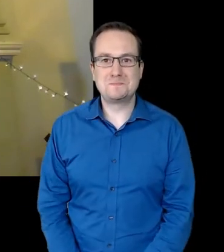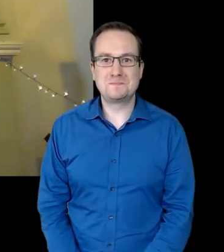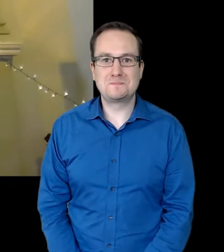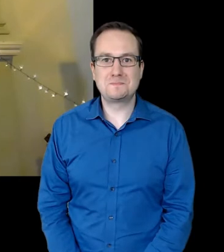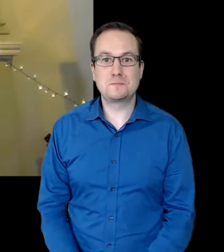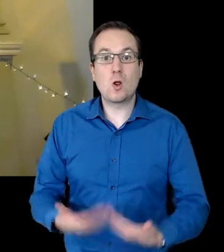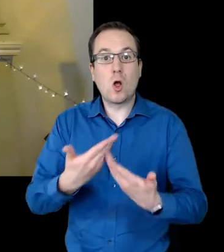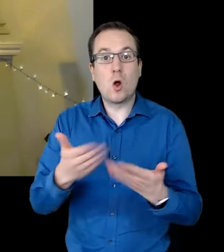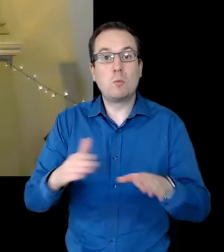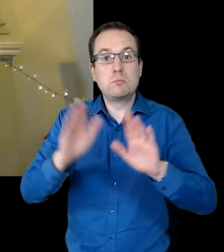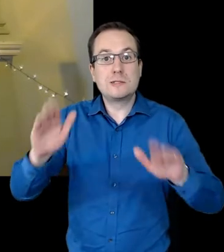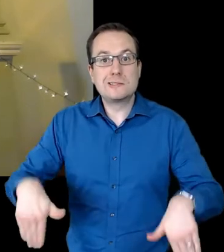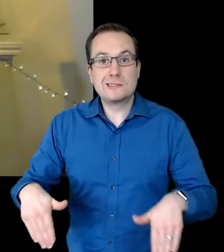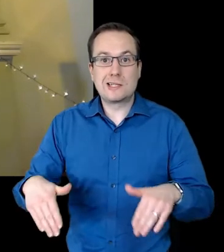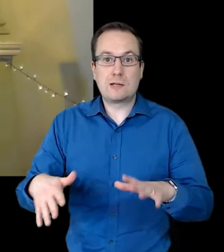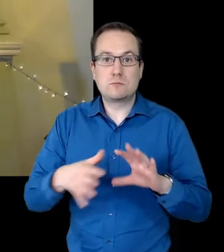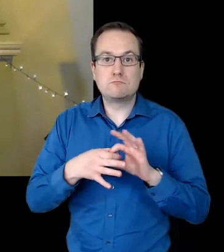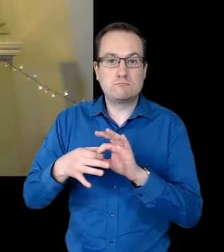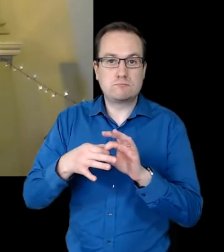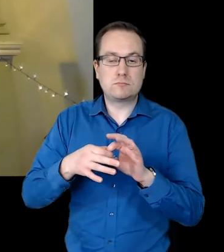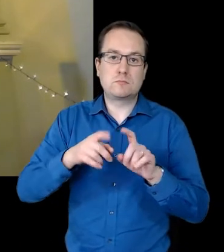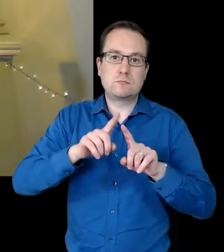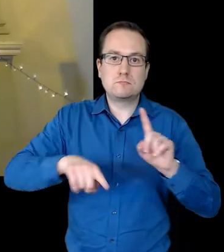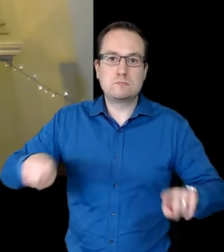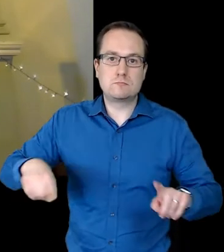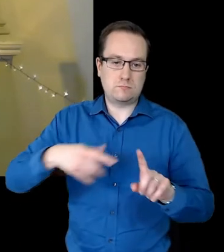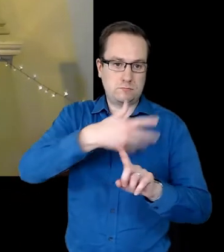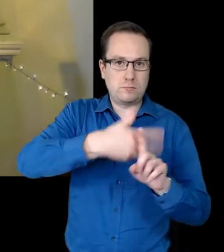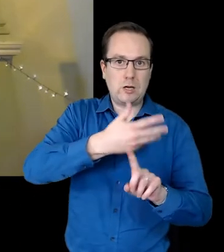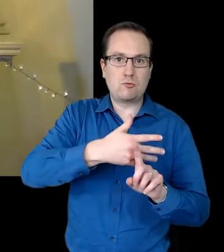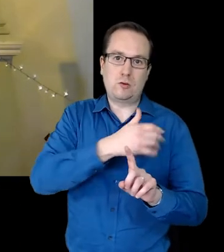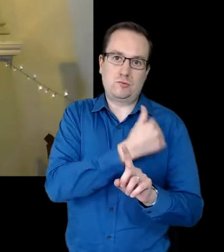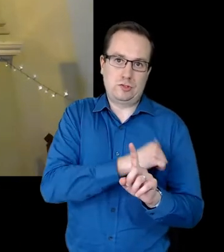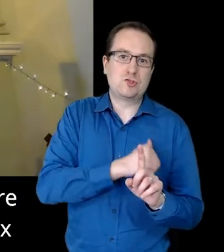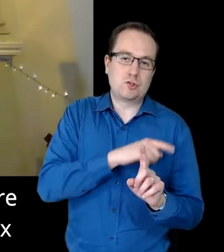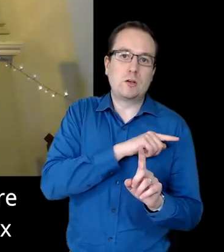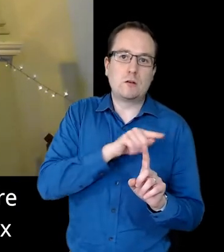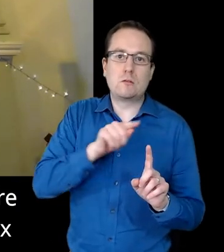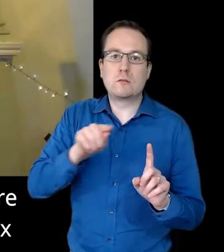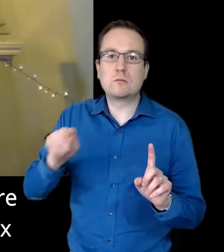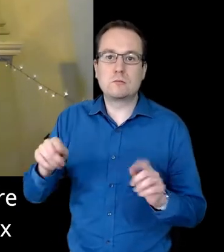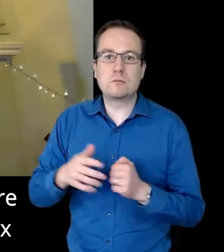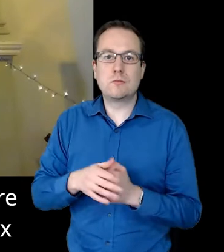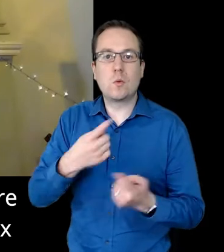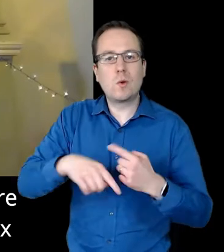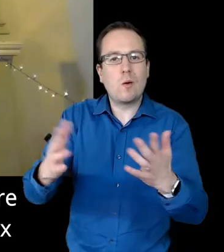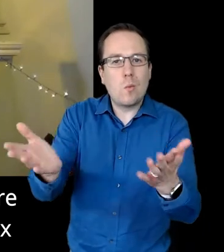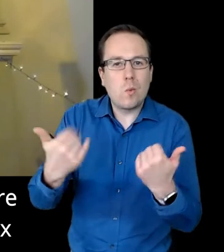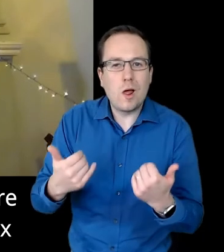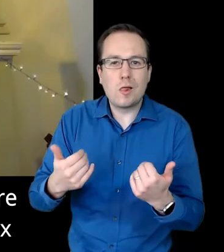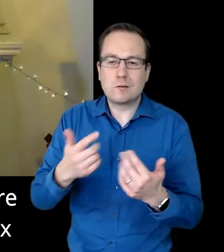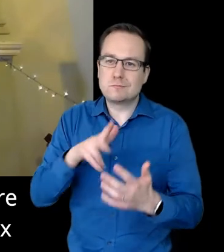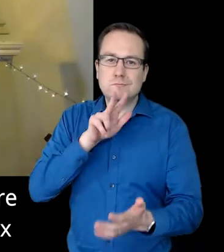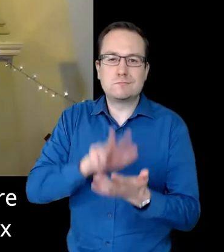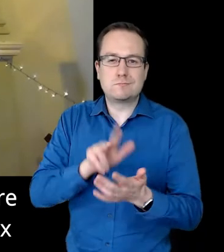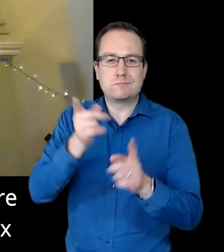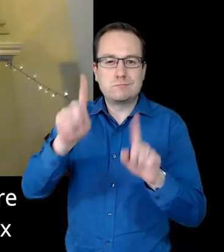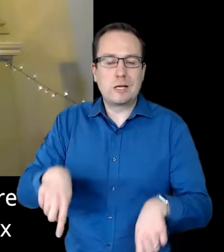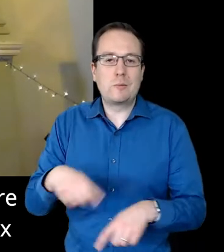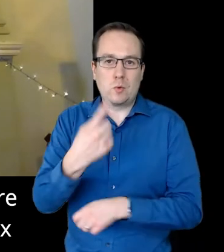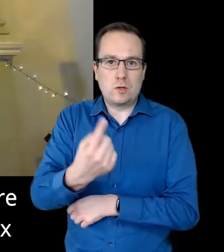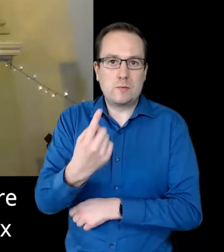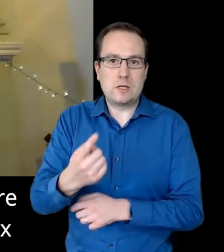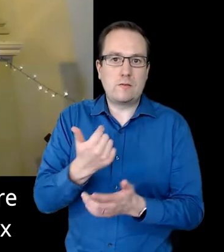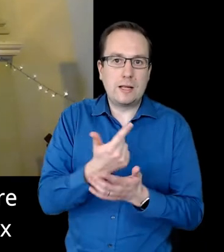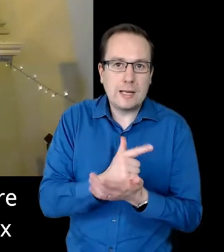The Open Table Network is a partnership of Christian worship communities in different traditions, which welcome and affirm people who are